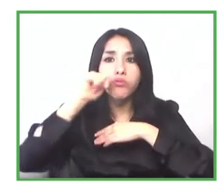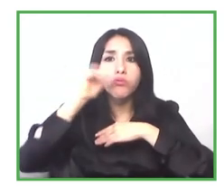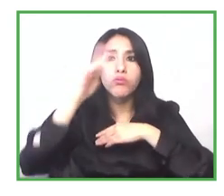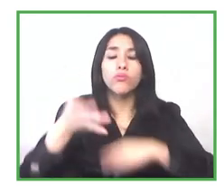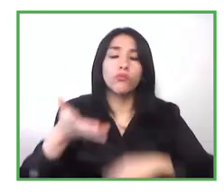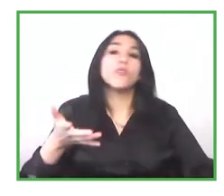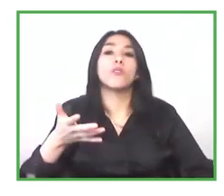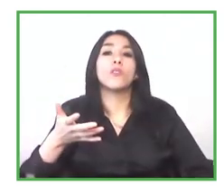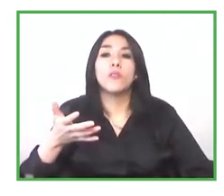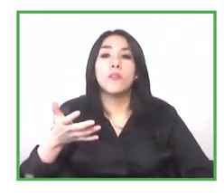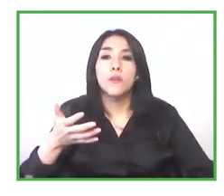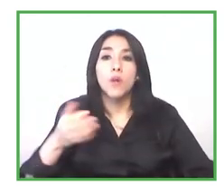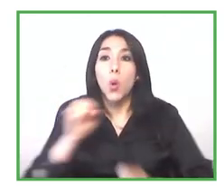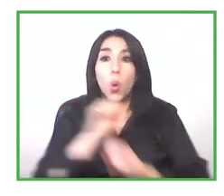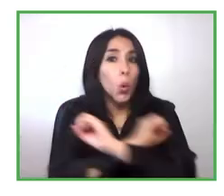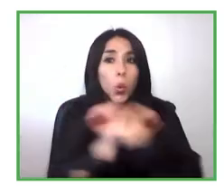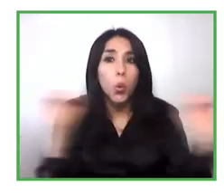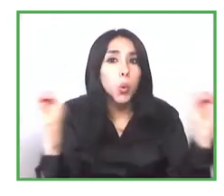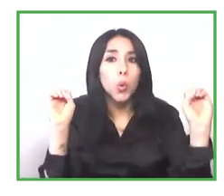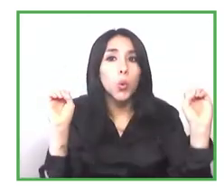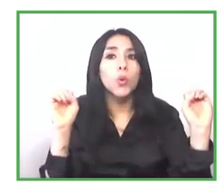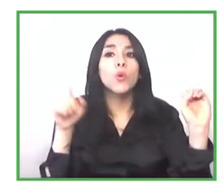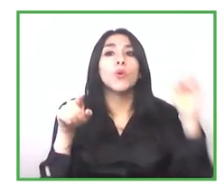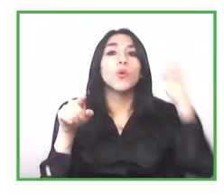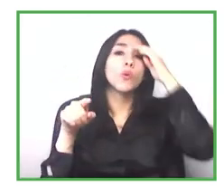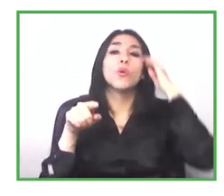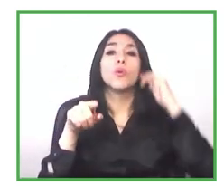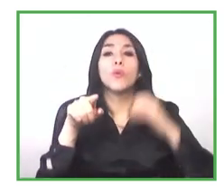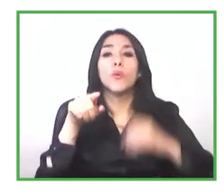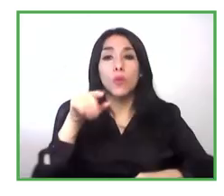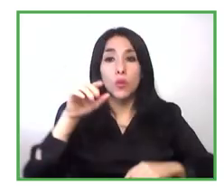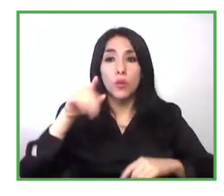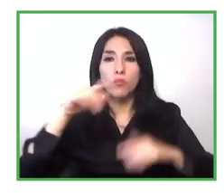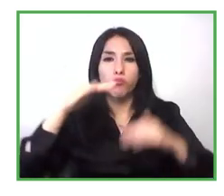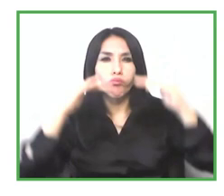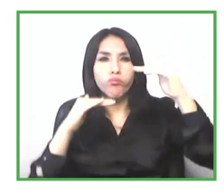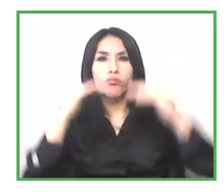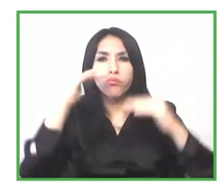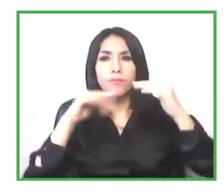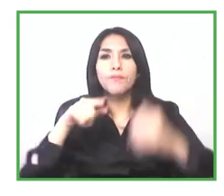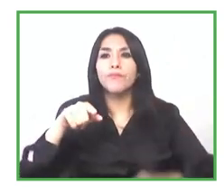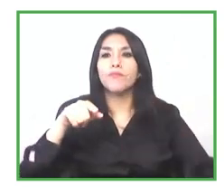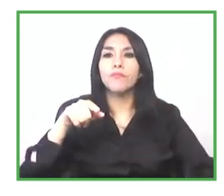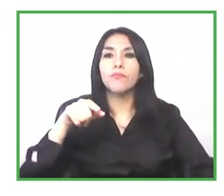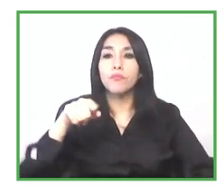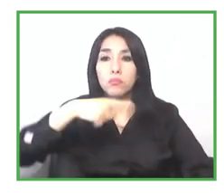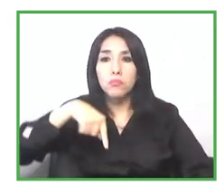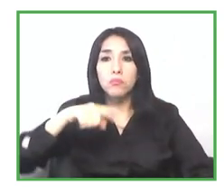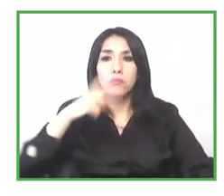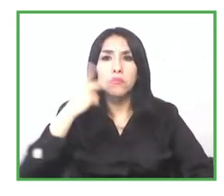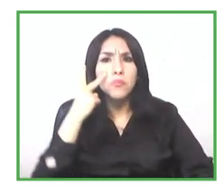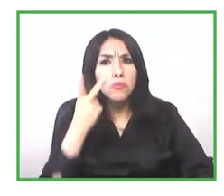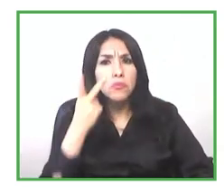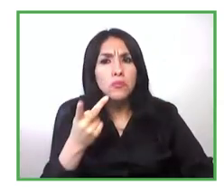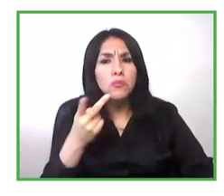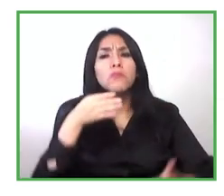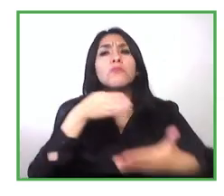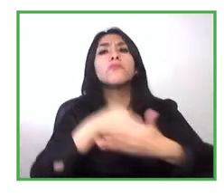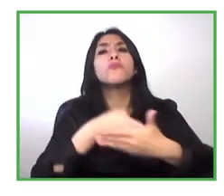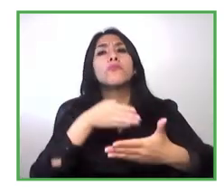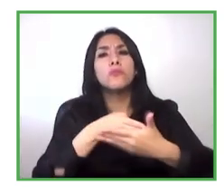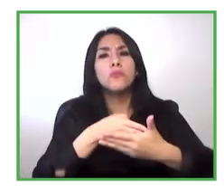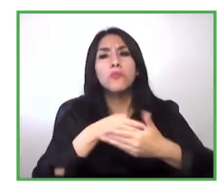but not creating a long-term business project so that it that was one of the barriers that we faced and it happens